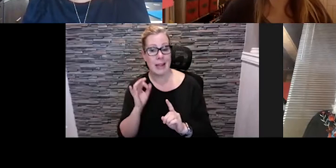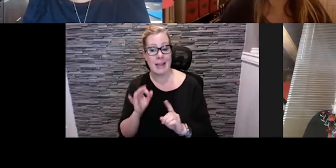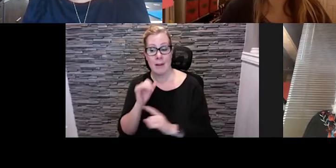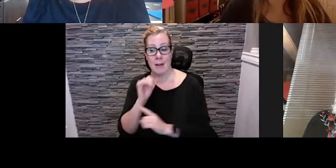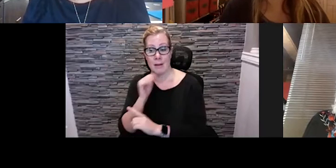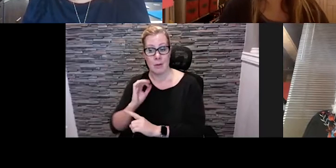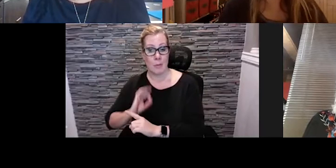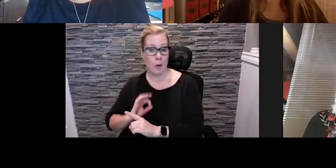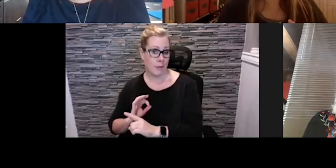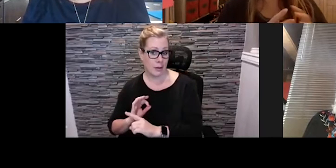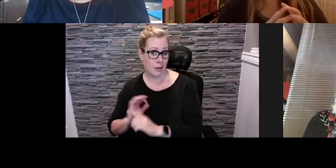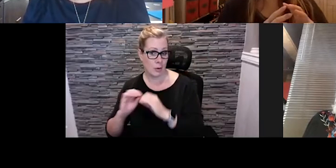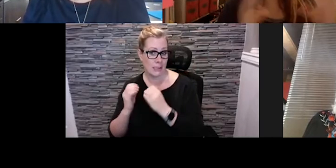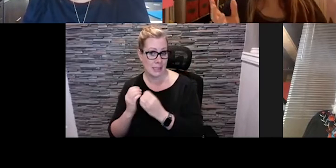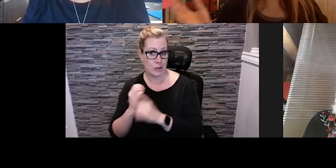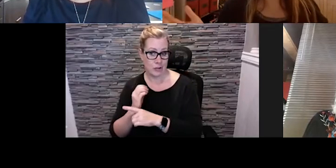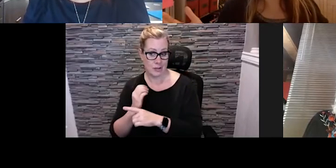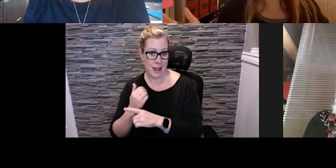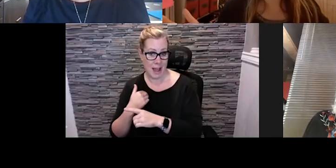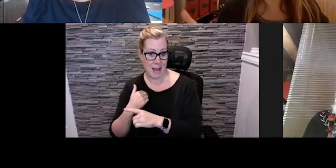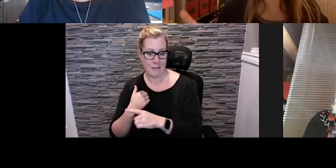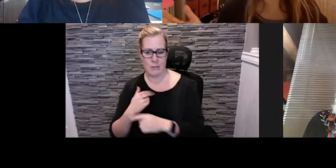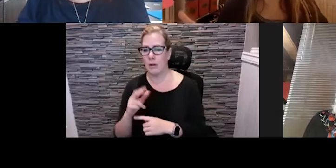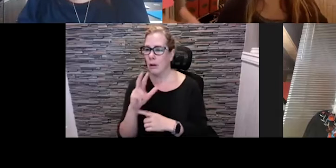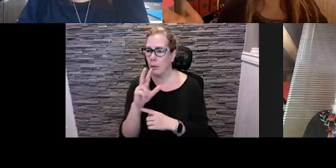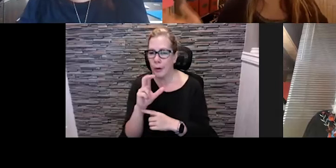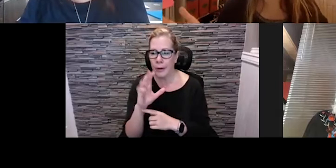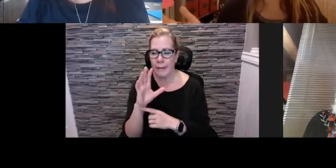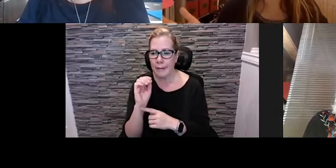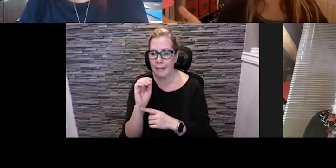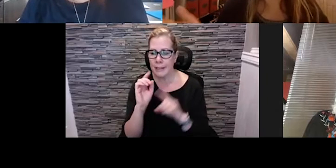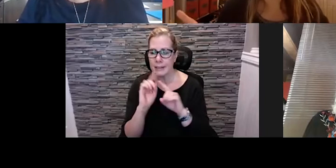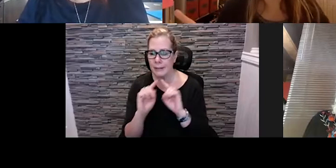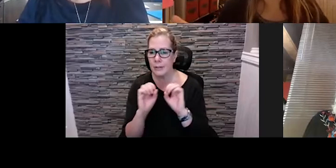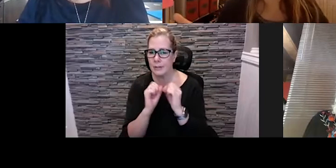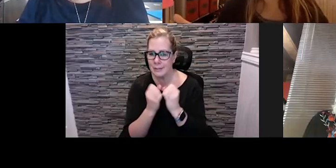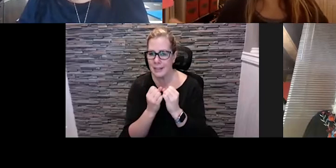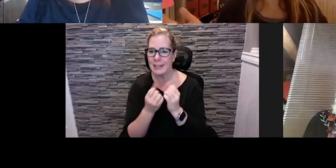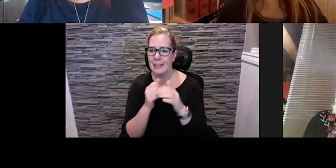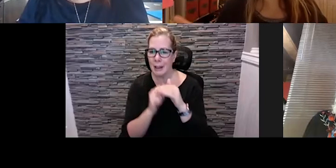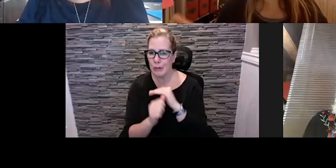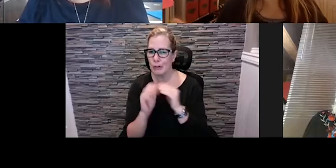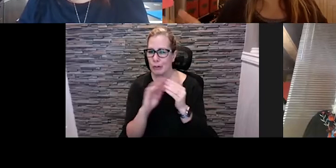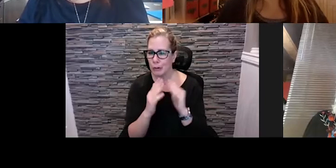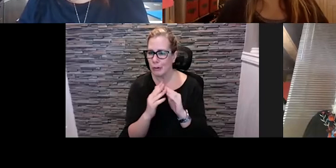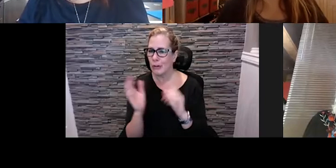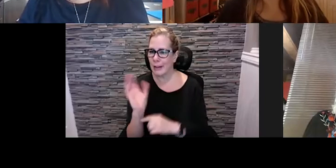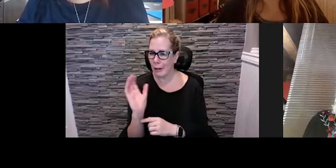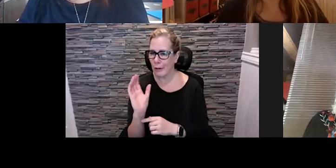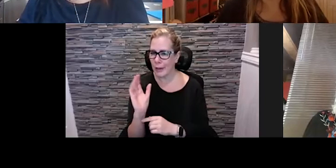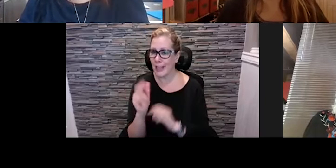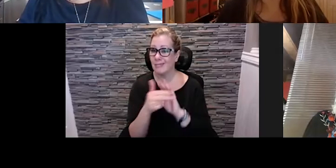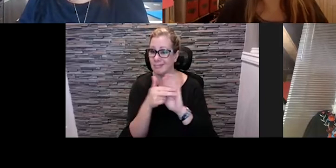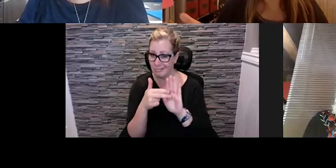profit organization, and there are there's 350 societies registered in the city of Calgary designated as arts